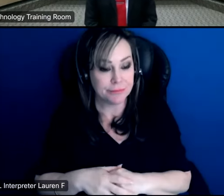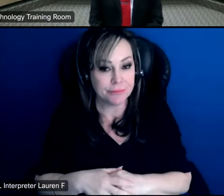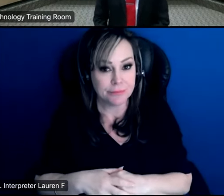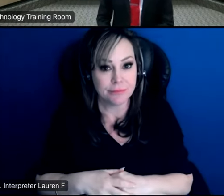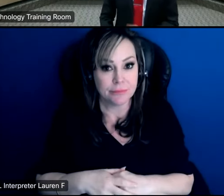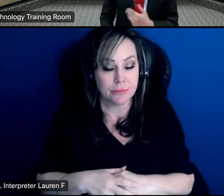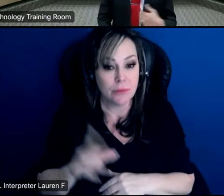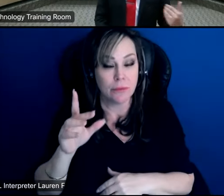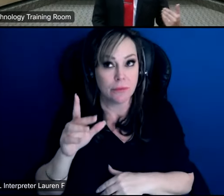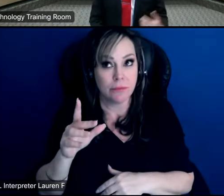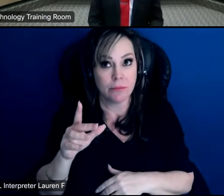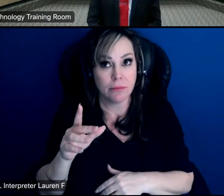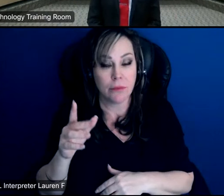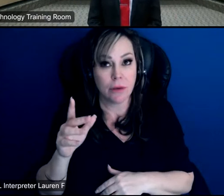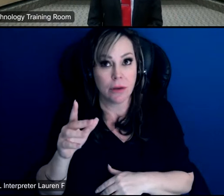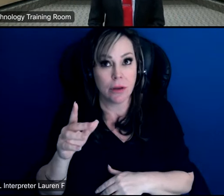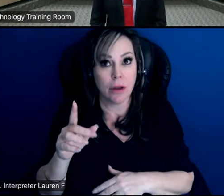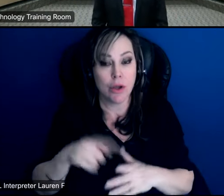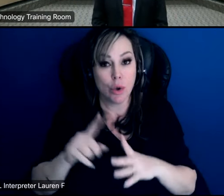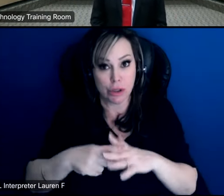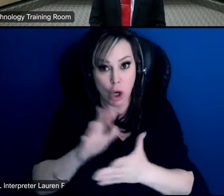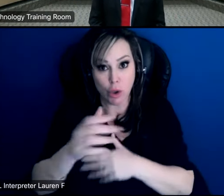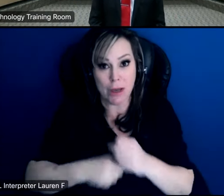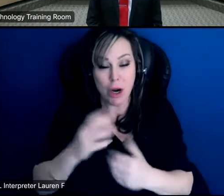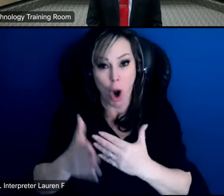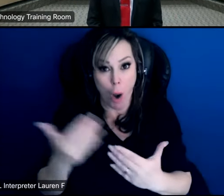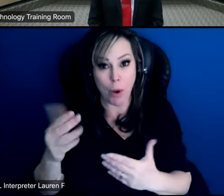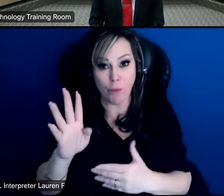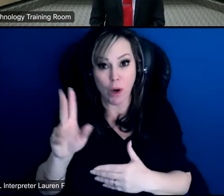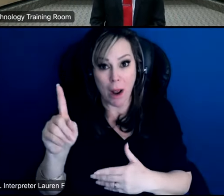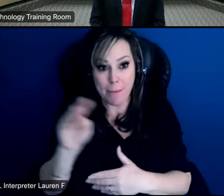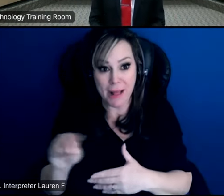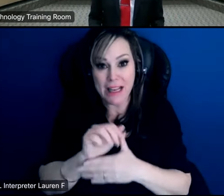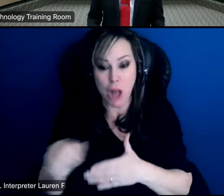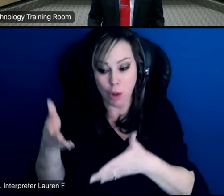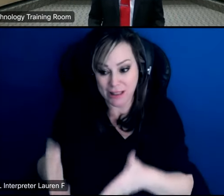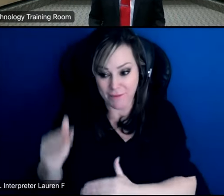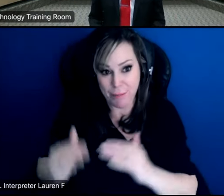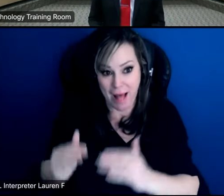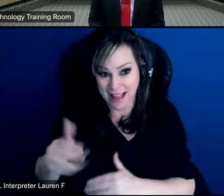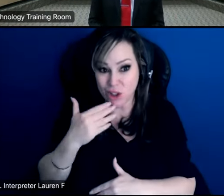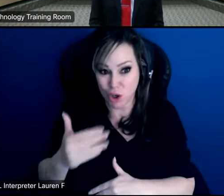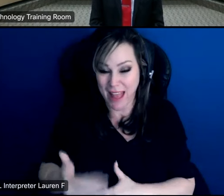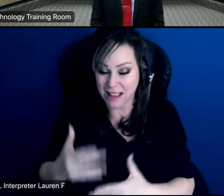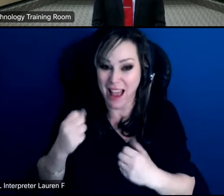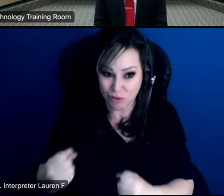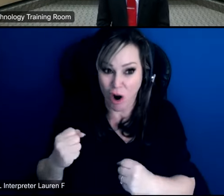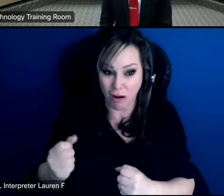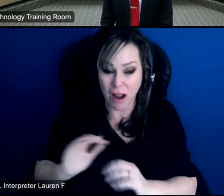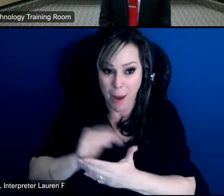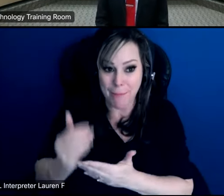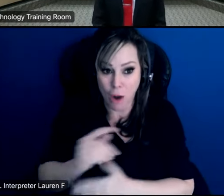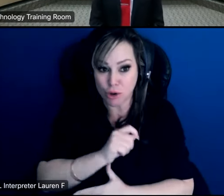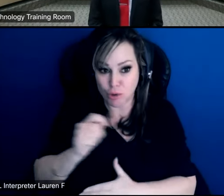currently well i shouldn't say currently but to start the school year we had almost 41 million dollars in fund balance which is very good it's a very healthy fund balance that